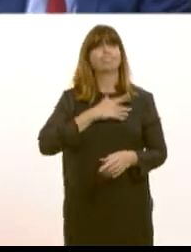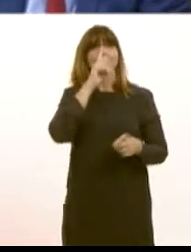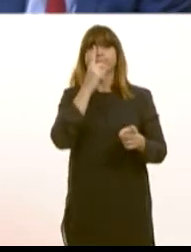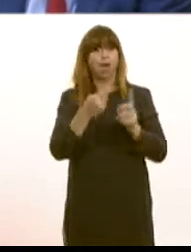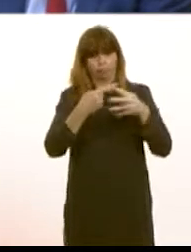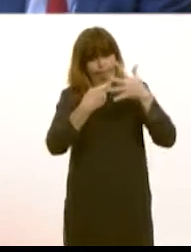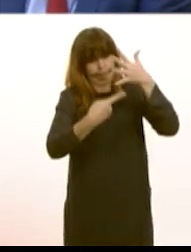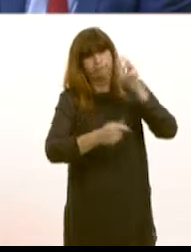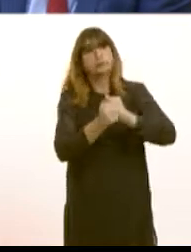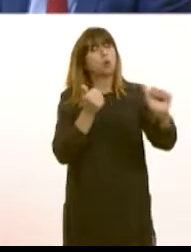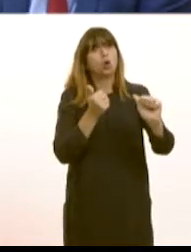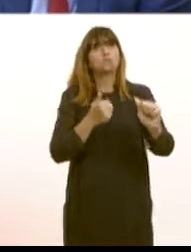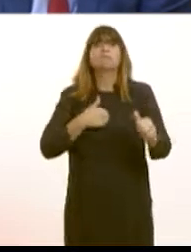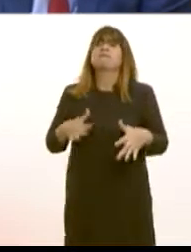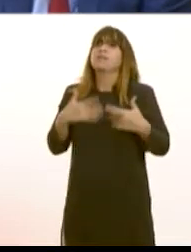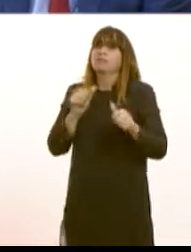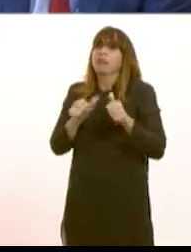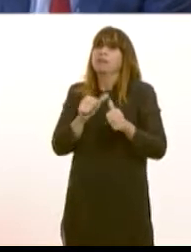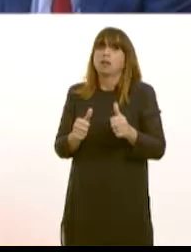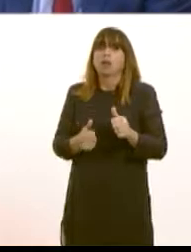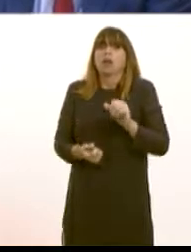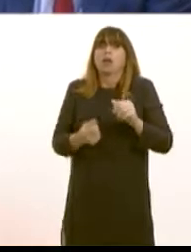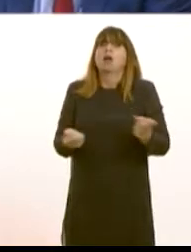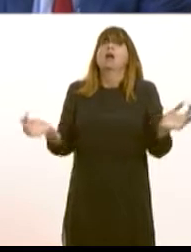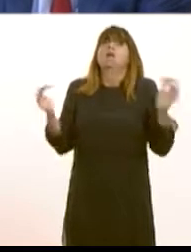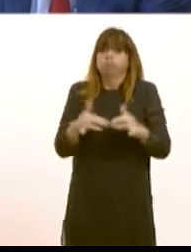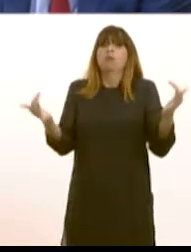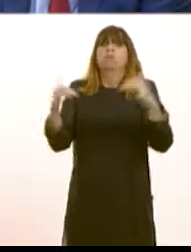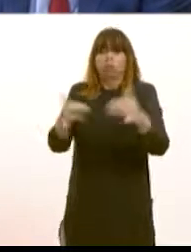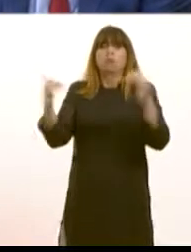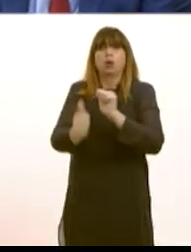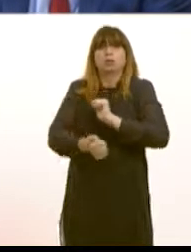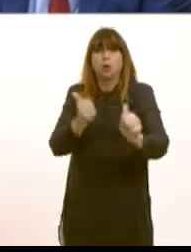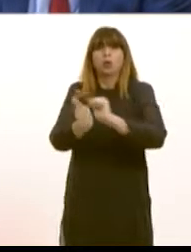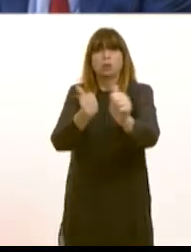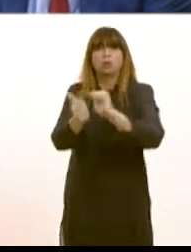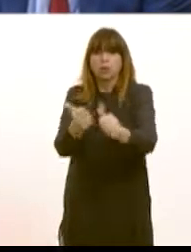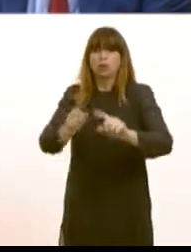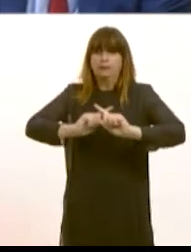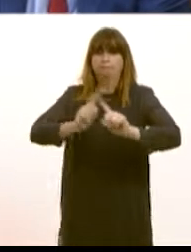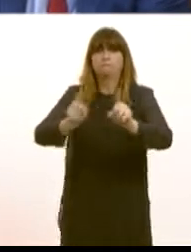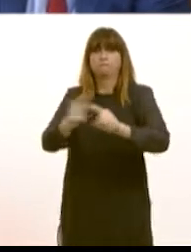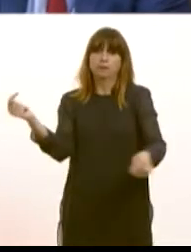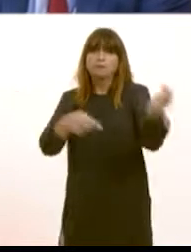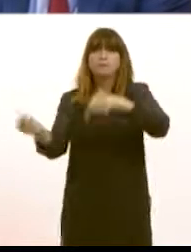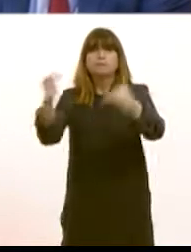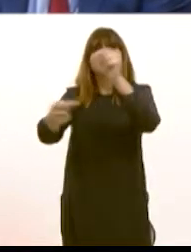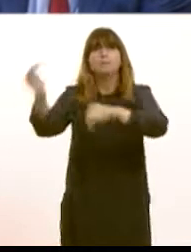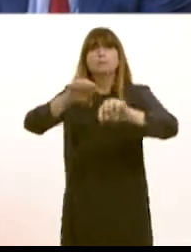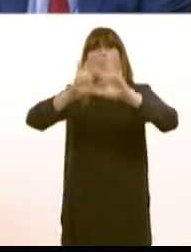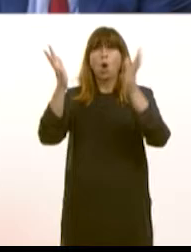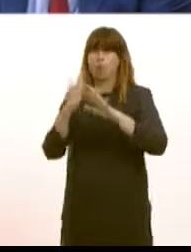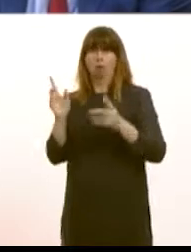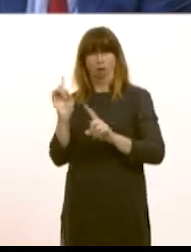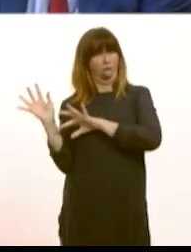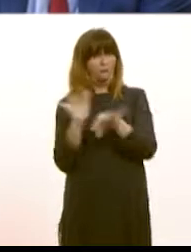Games. Much better to my mind that we use that money to bring in events such as those. Champions League